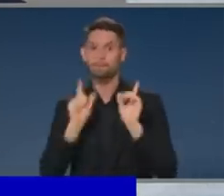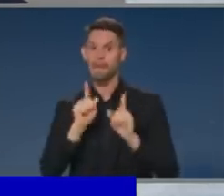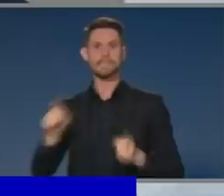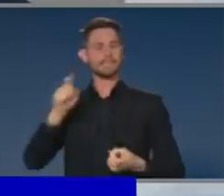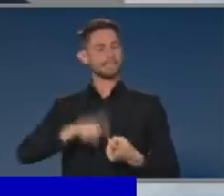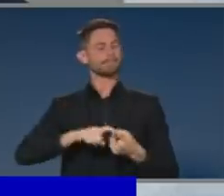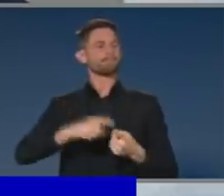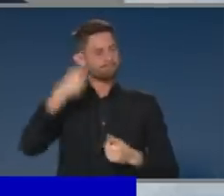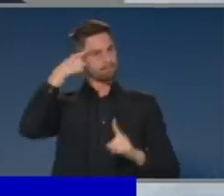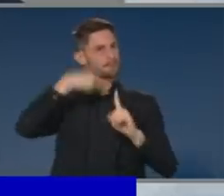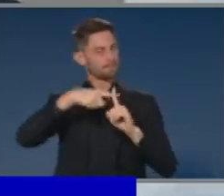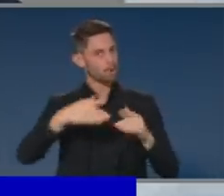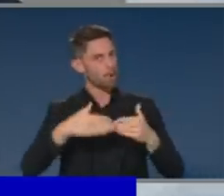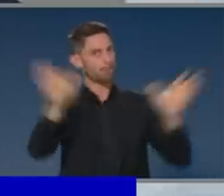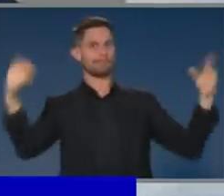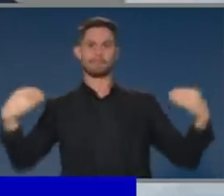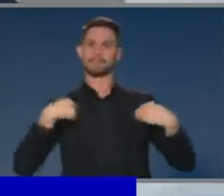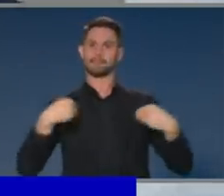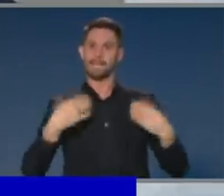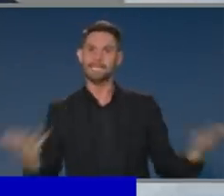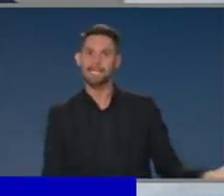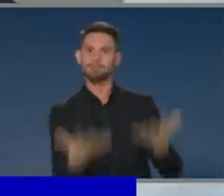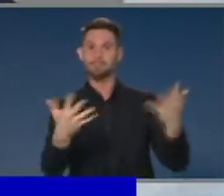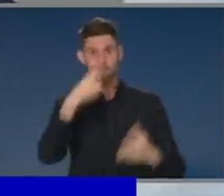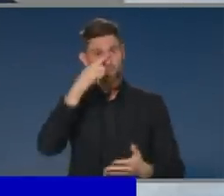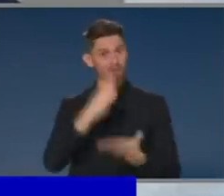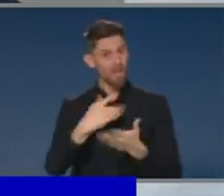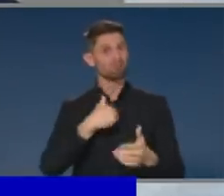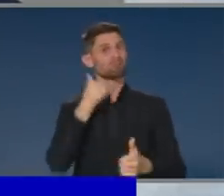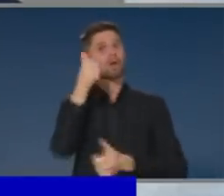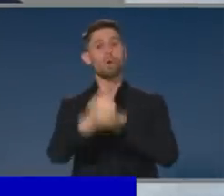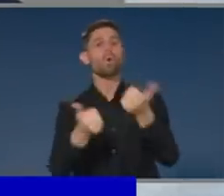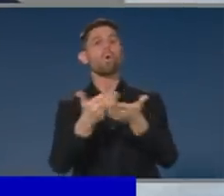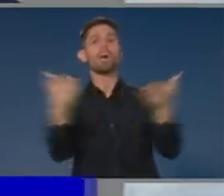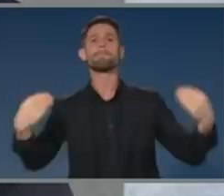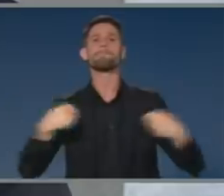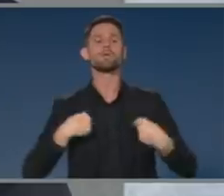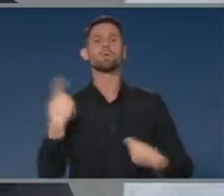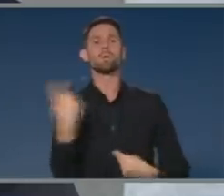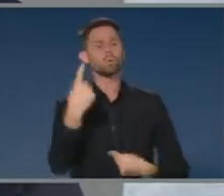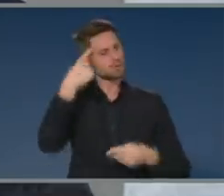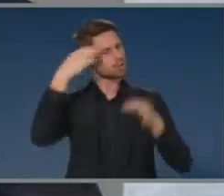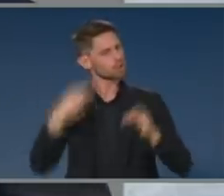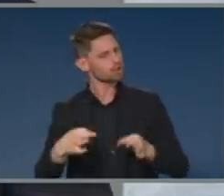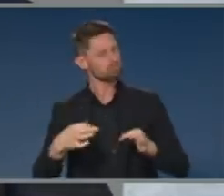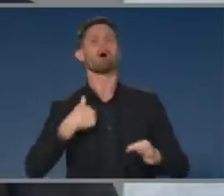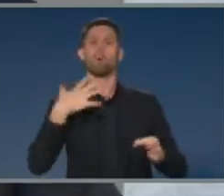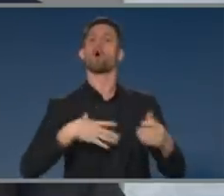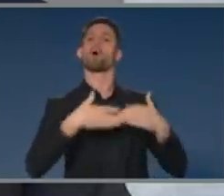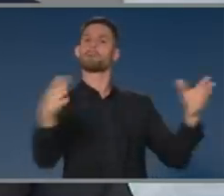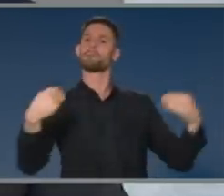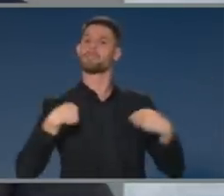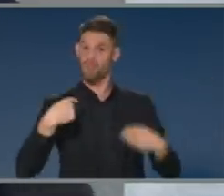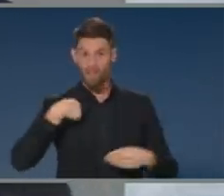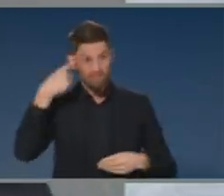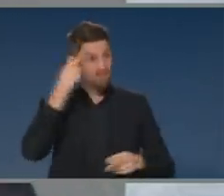commend them for that brave step that they're taking this weekend. Good on you for reopening. And I'm sure your patrons will come and support you strongly